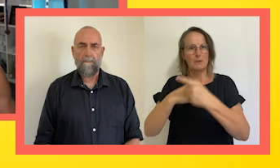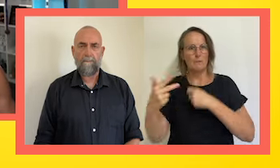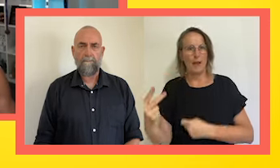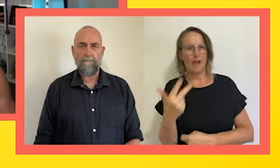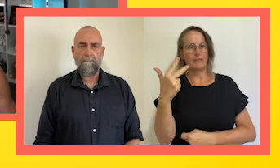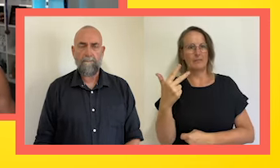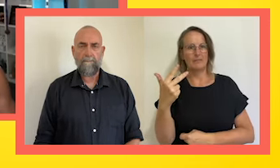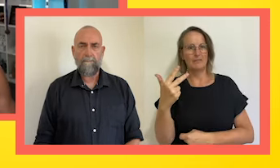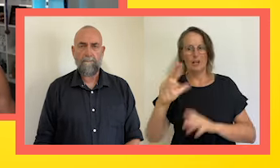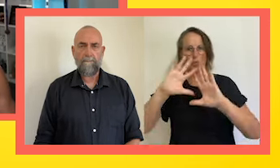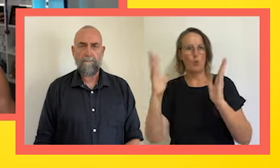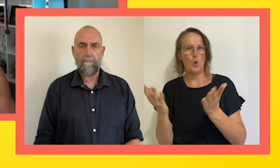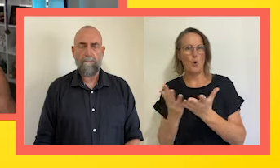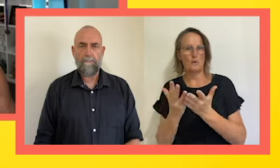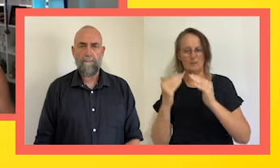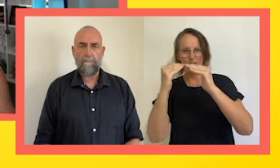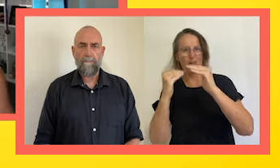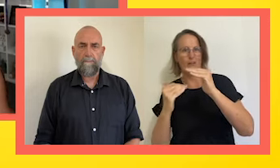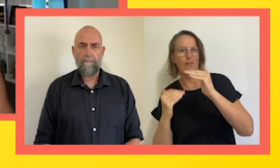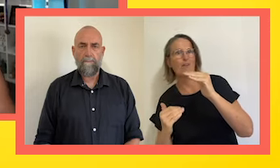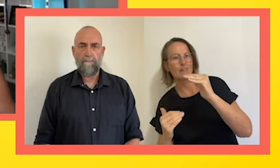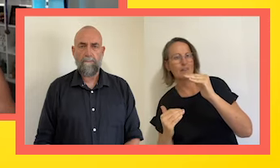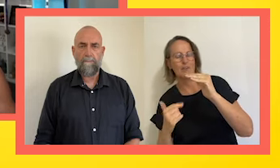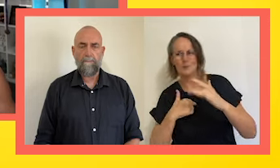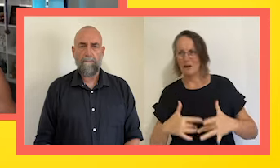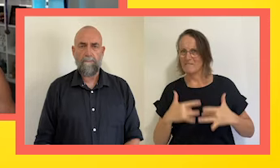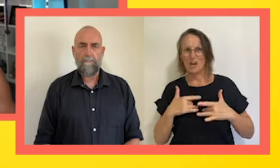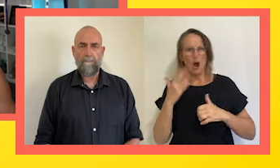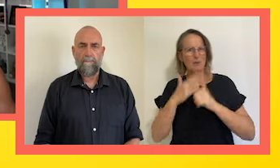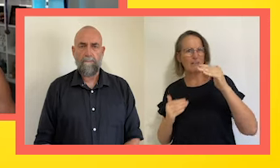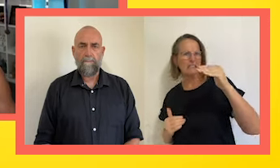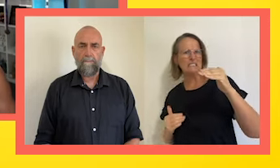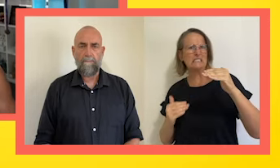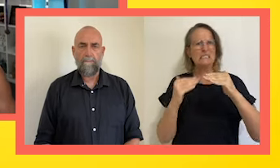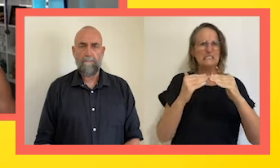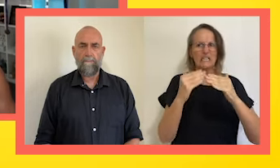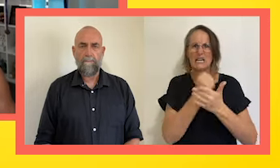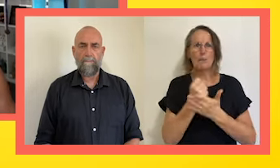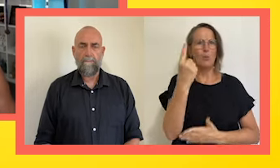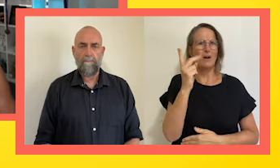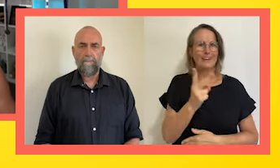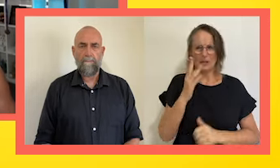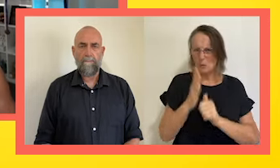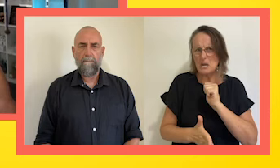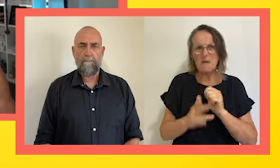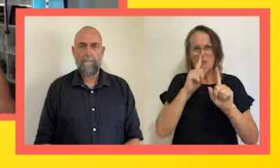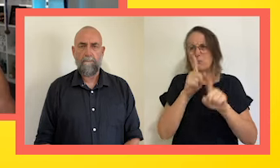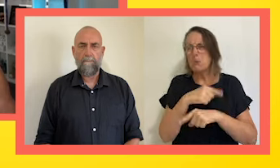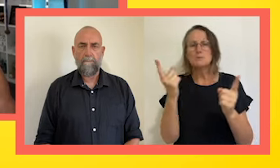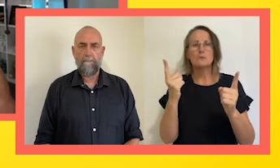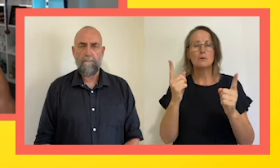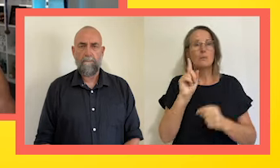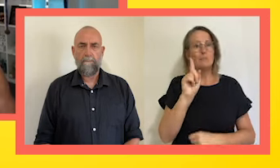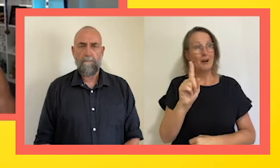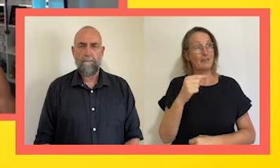And I thought that I was never going to be successful again all of a sudden. But then I realized that having my self-worth